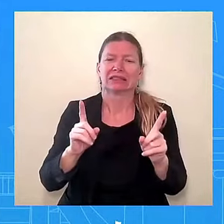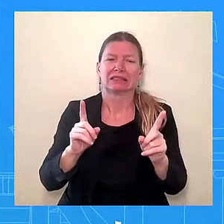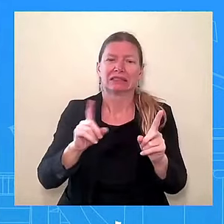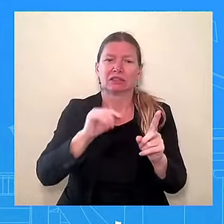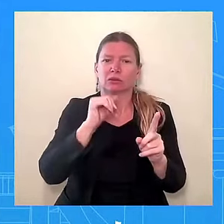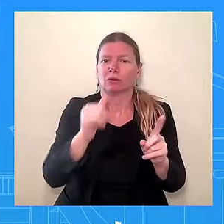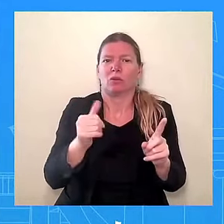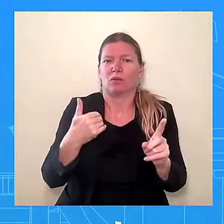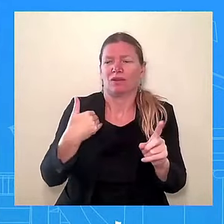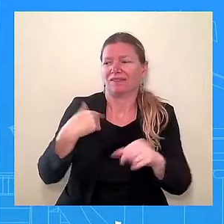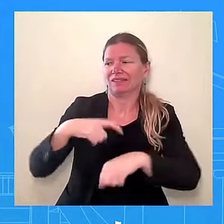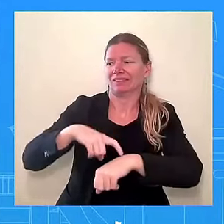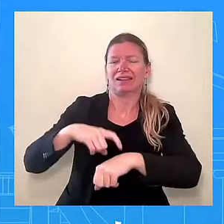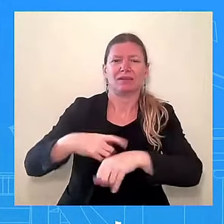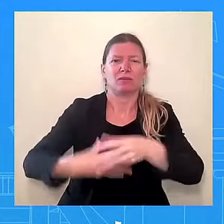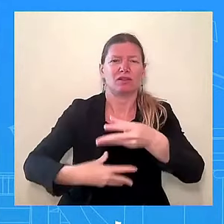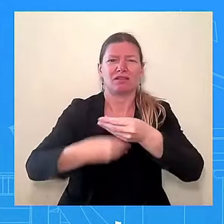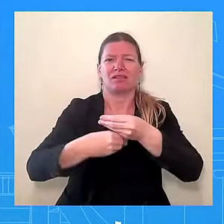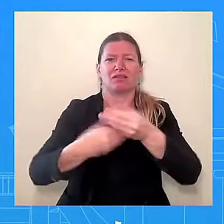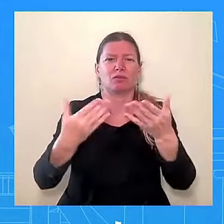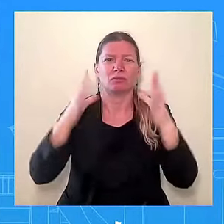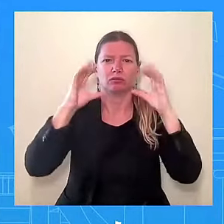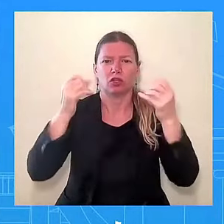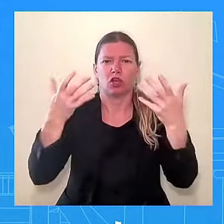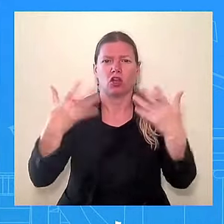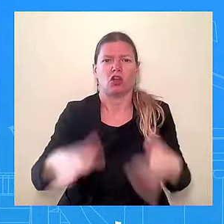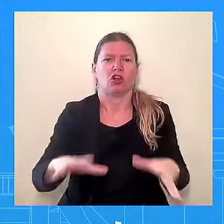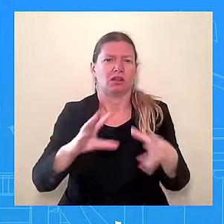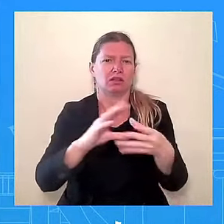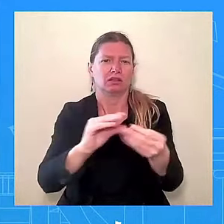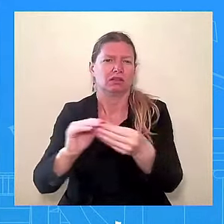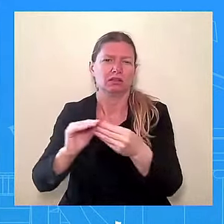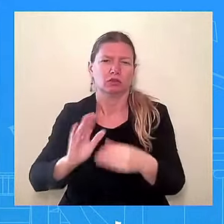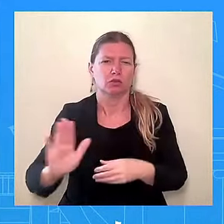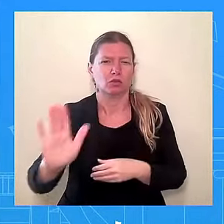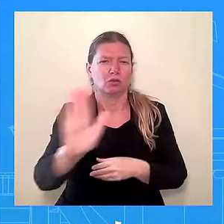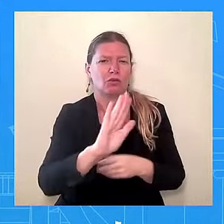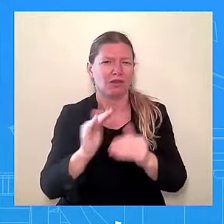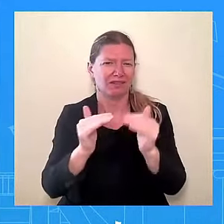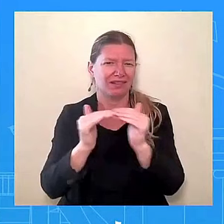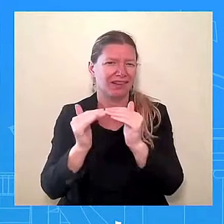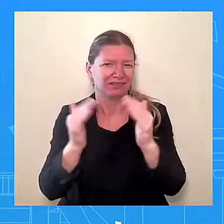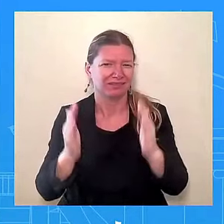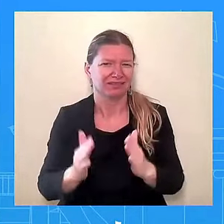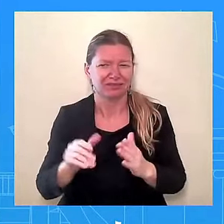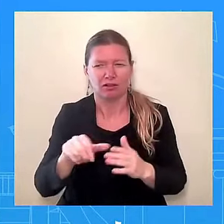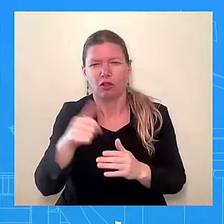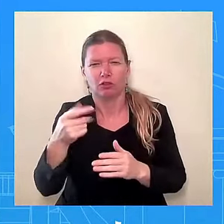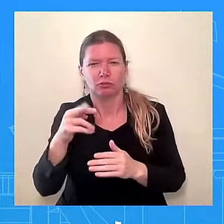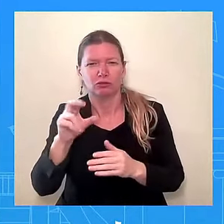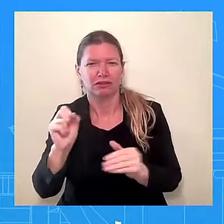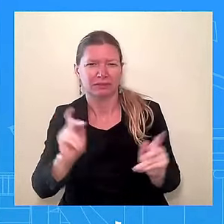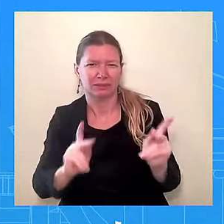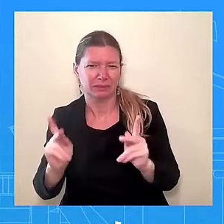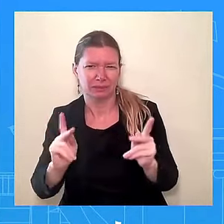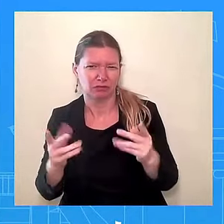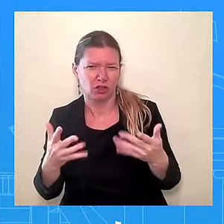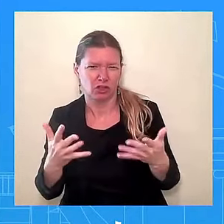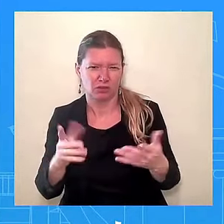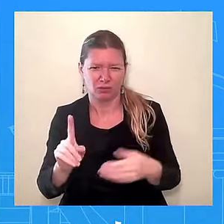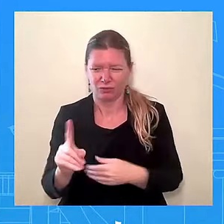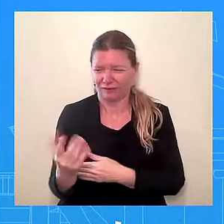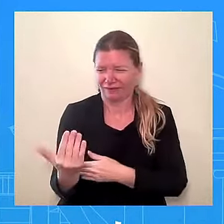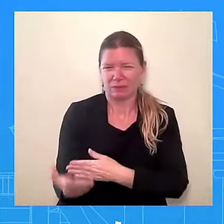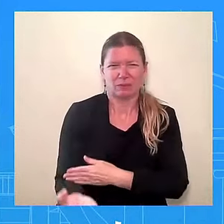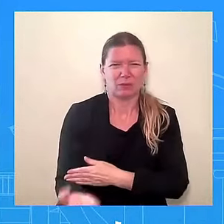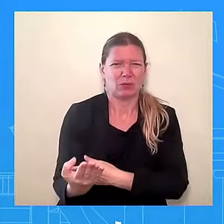as you said at 1.15 in the morning on I guess Tuesday morning. I just don't have anything else to add. That is obviously when it